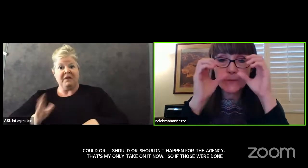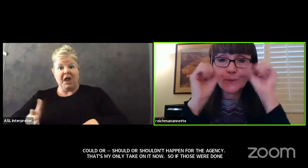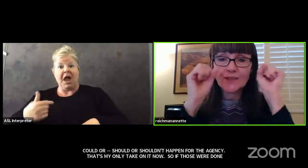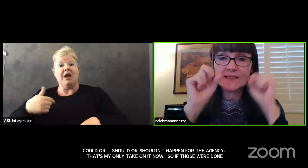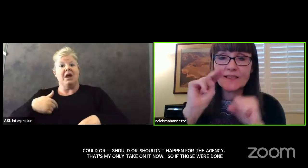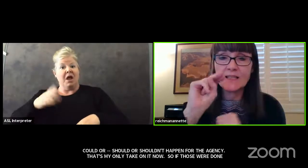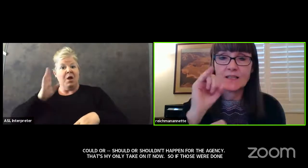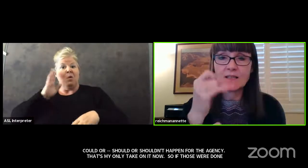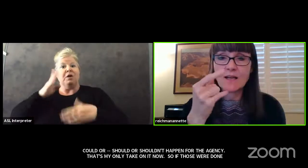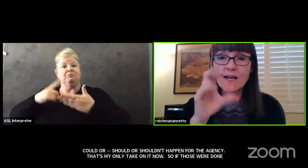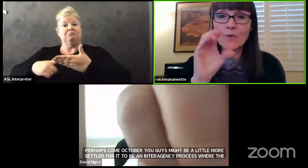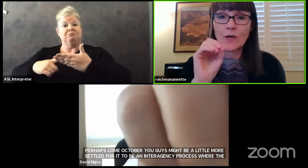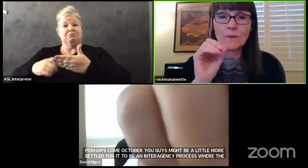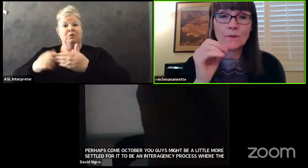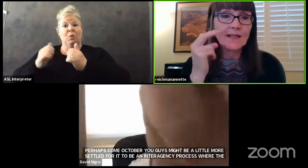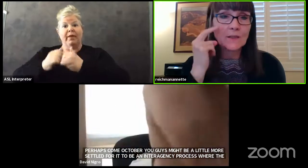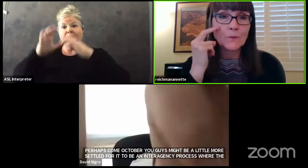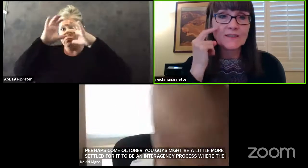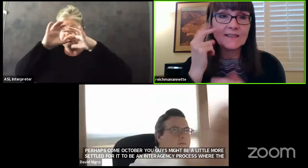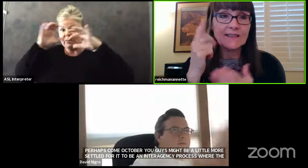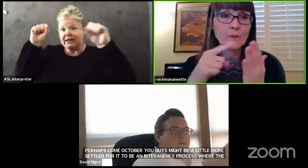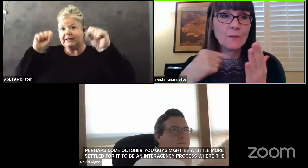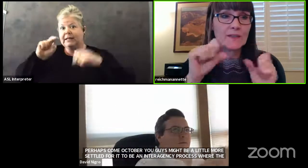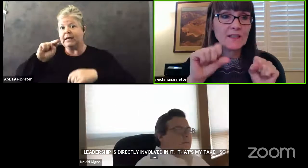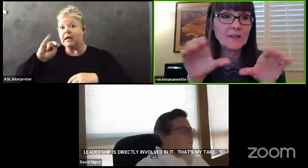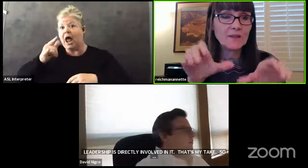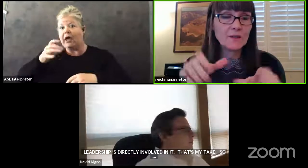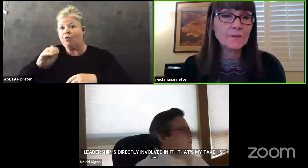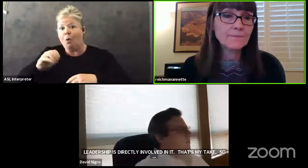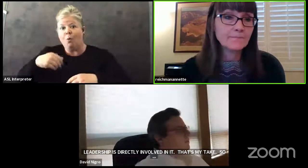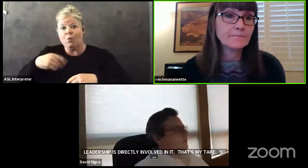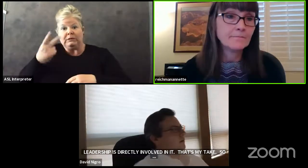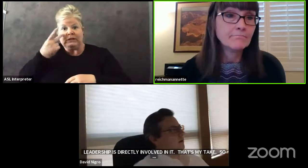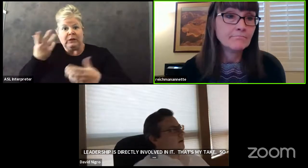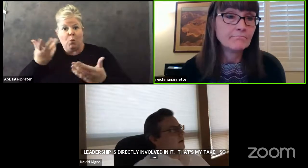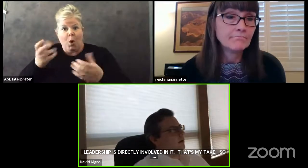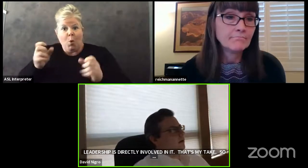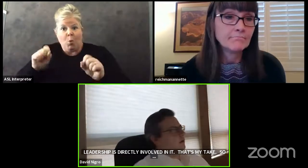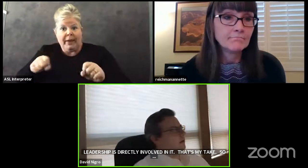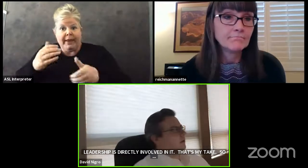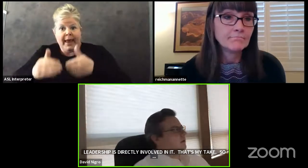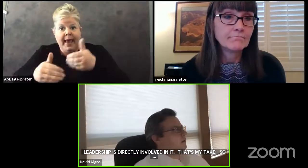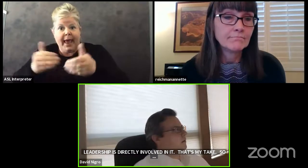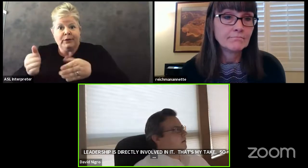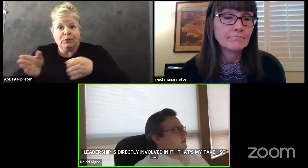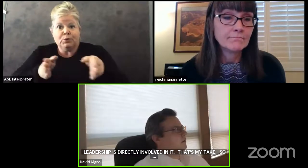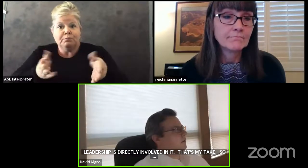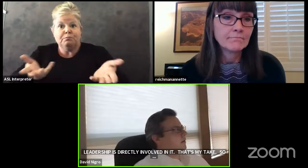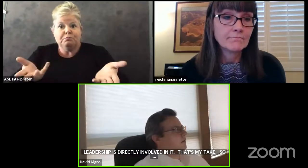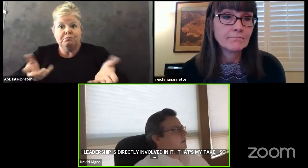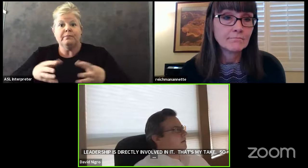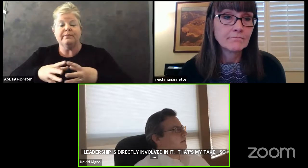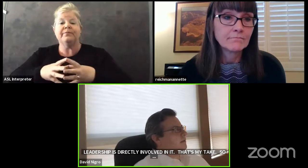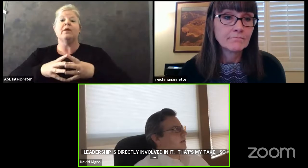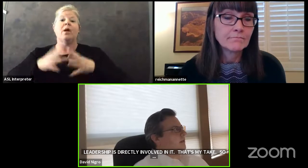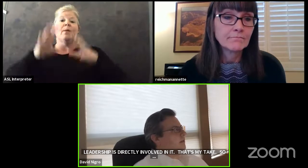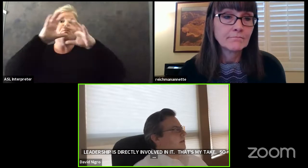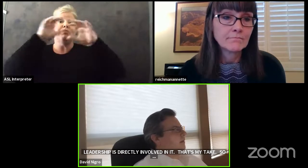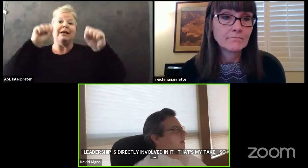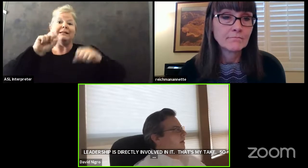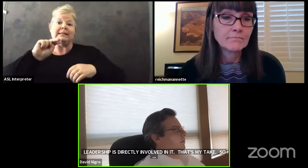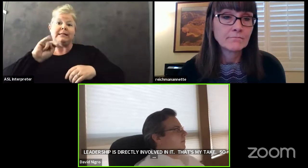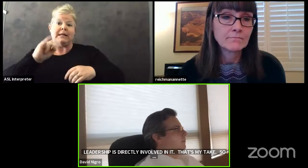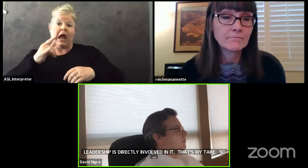with president naglo and we'll see what we can do and uh this is